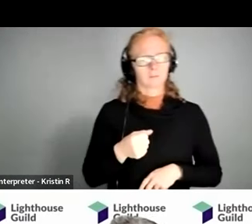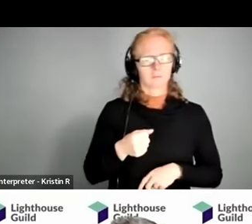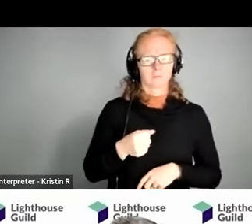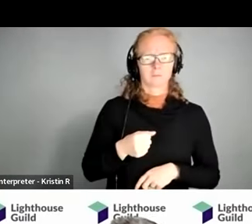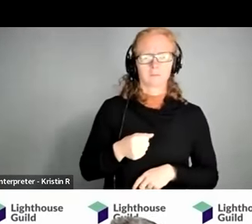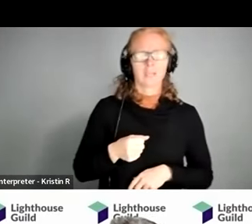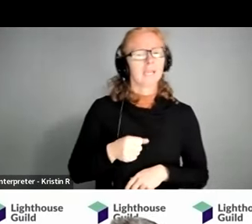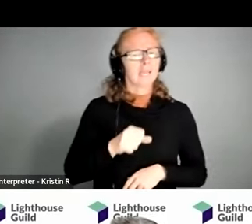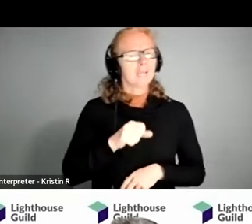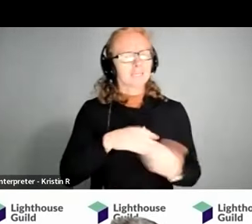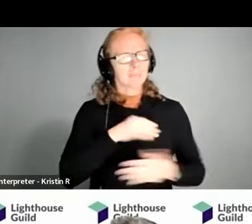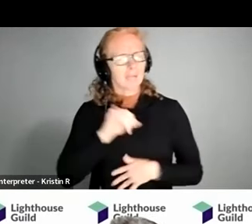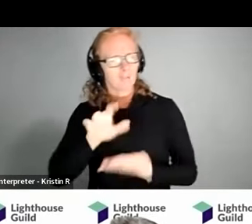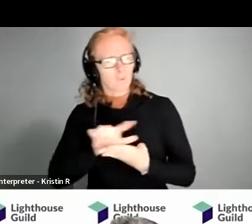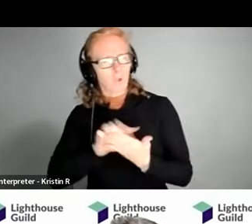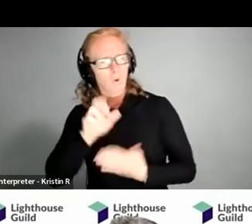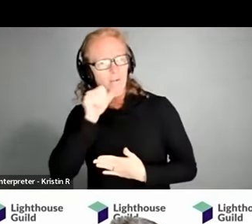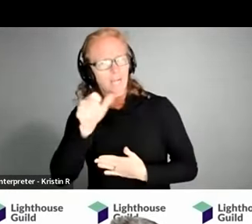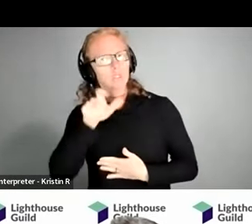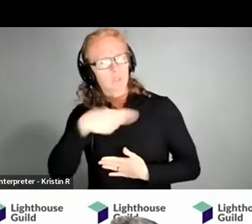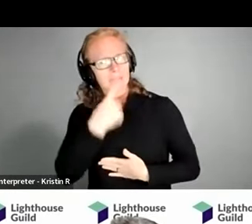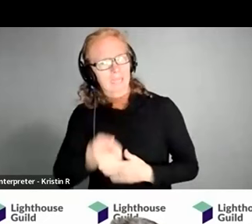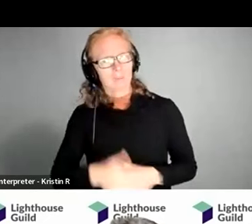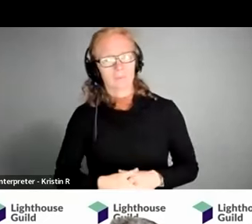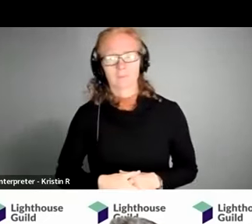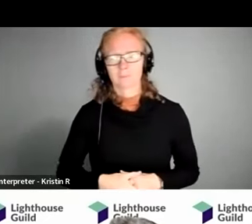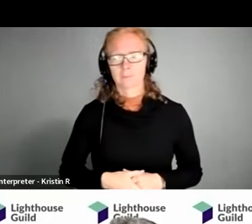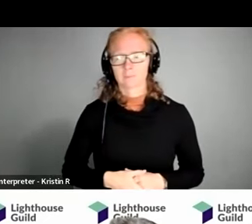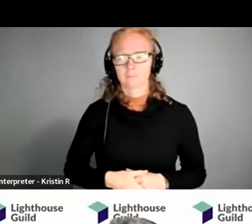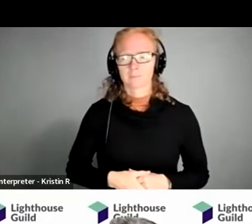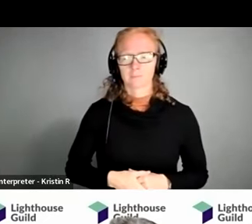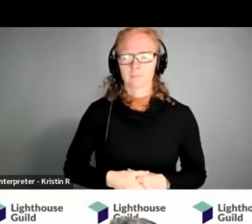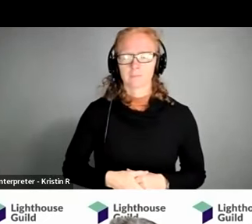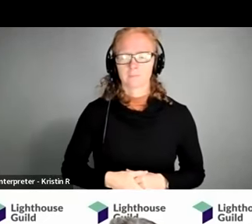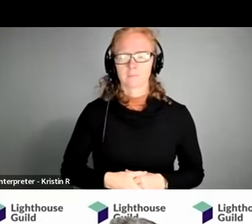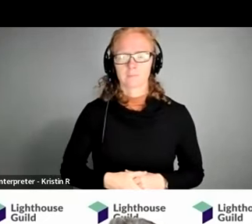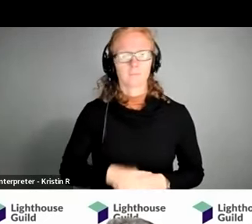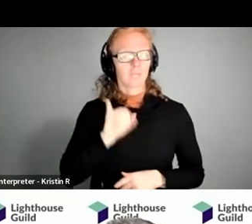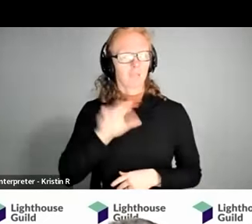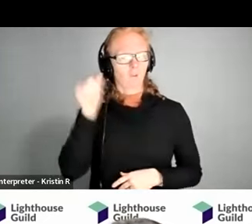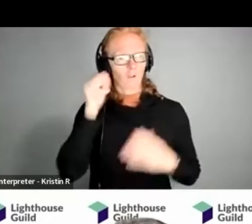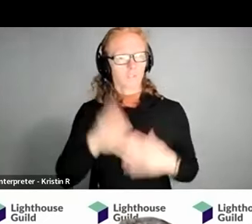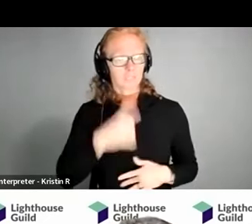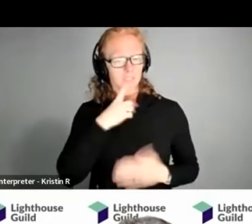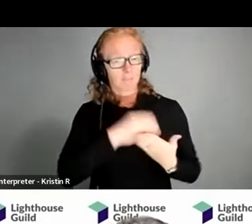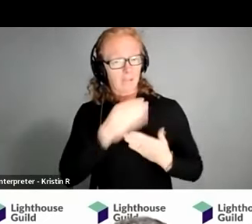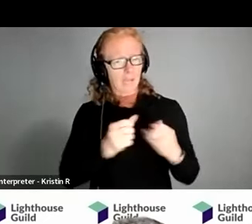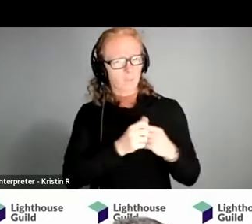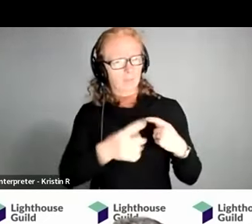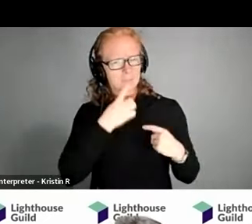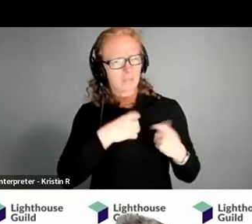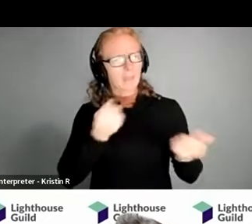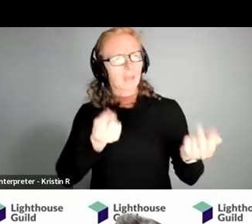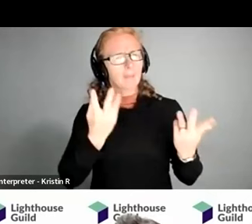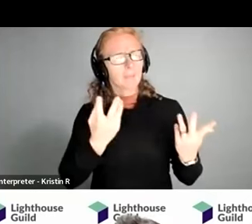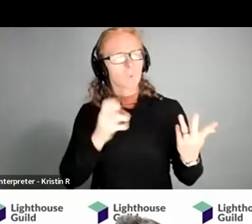they definitely should tell you before they want you to purchase and agree to so if an audiologist is asking you to purchase without letting you know